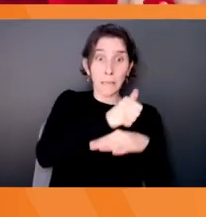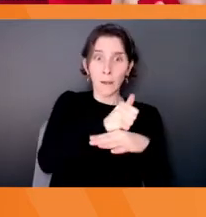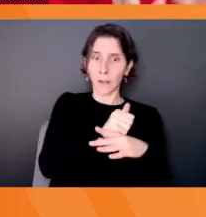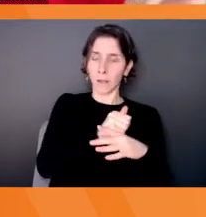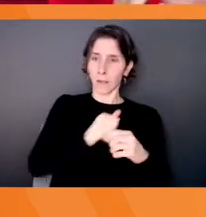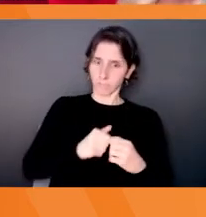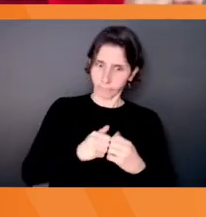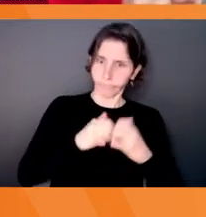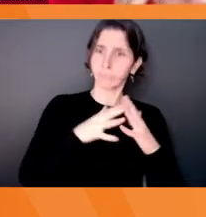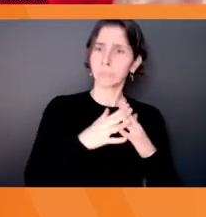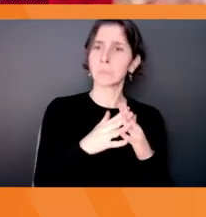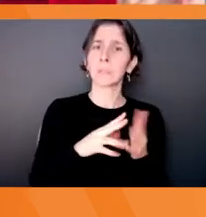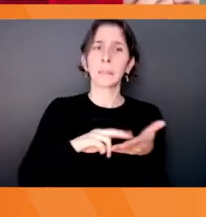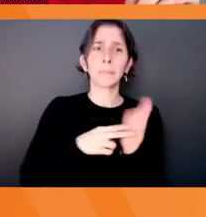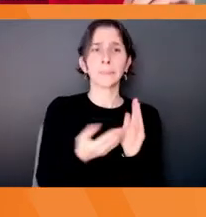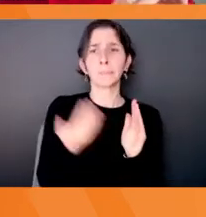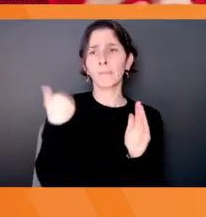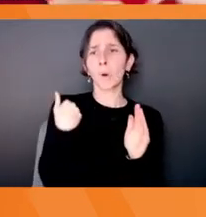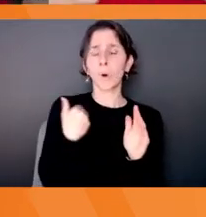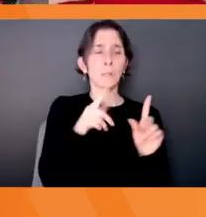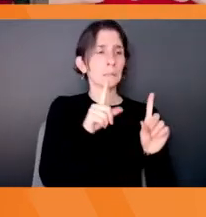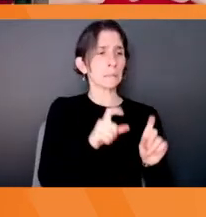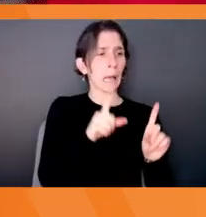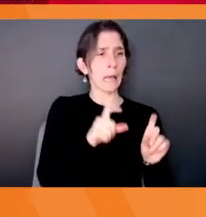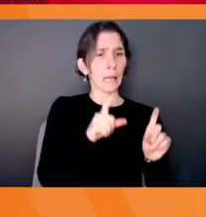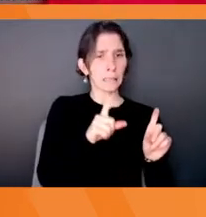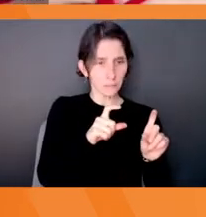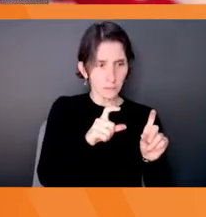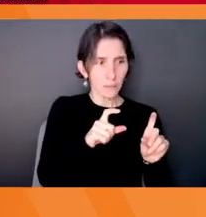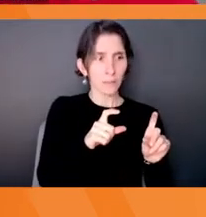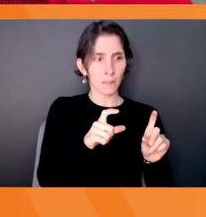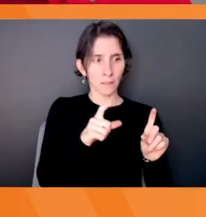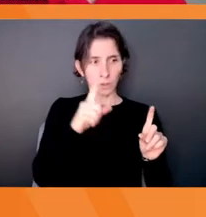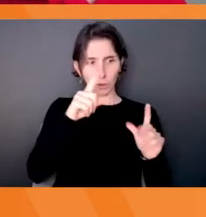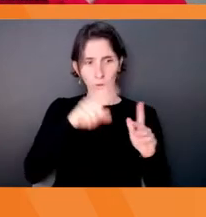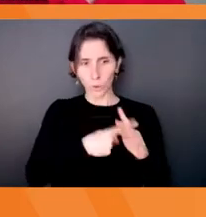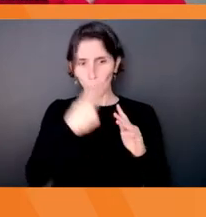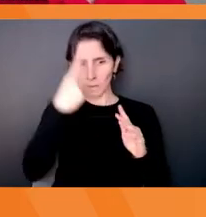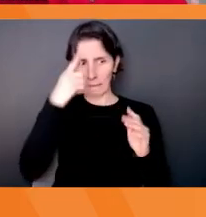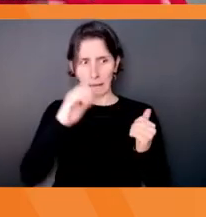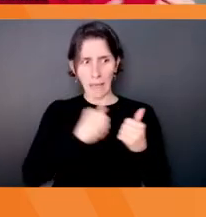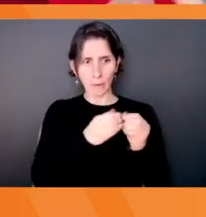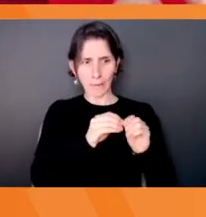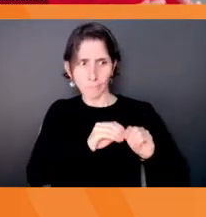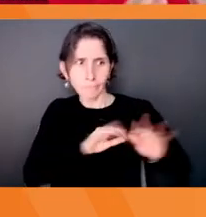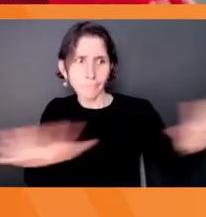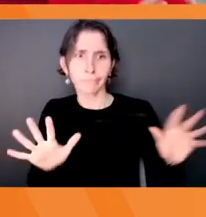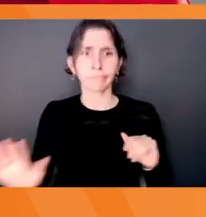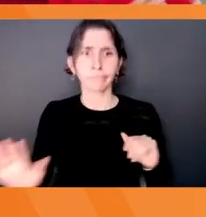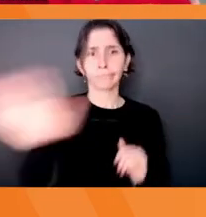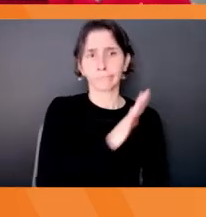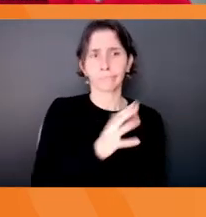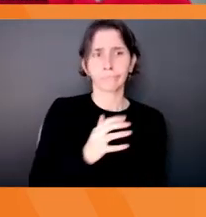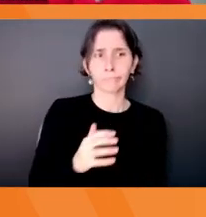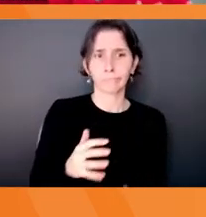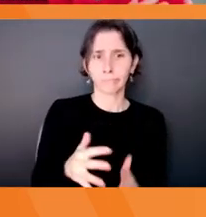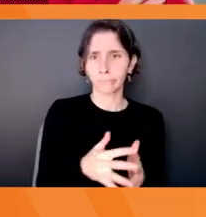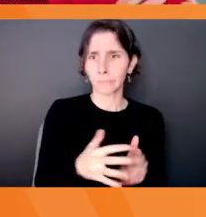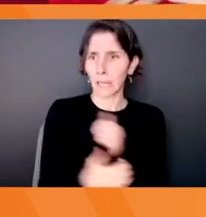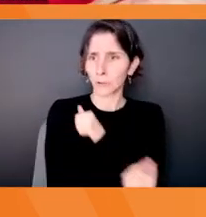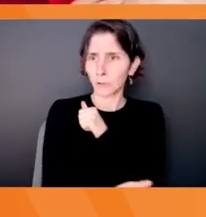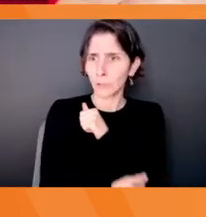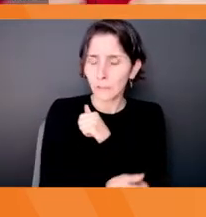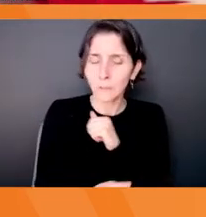a small market test, they started thinking about how do we roll this thing out nationwide. If Chick-fil-A did not prepare the year before,